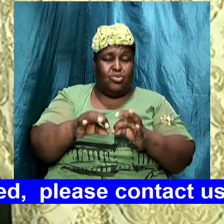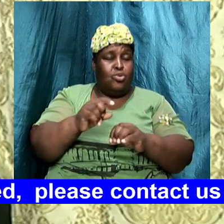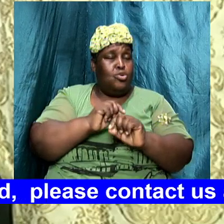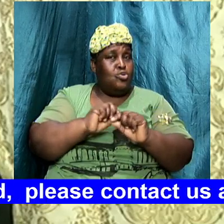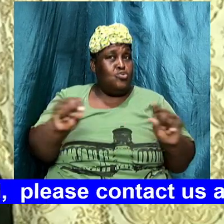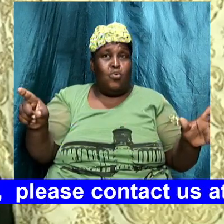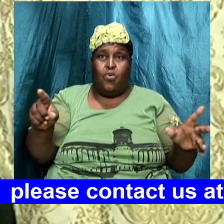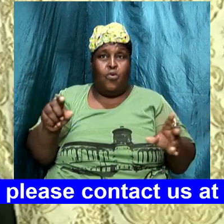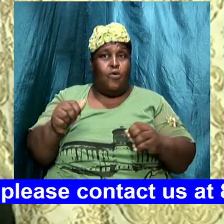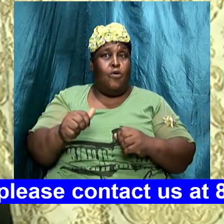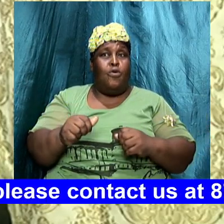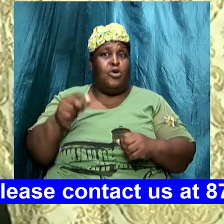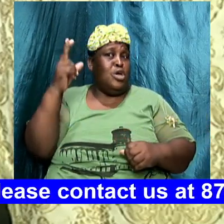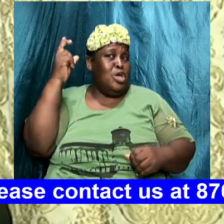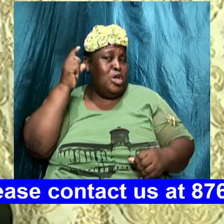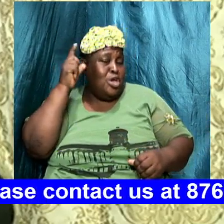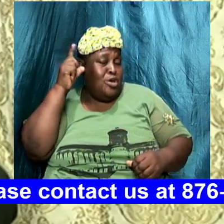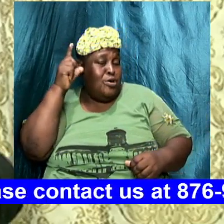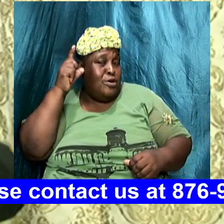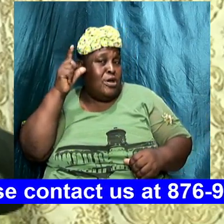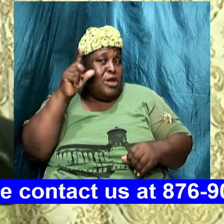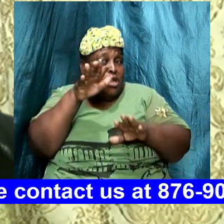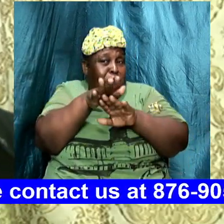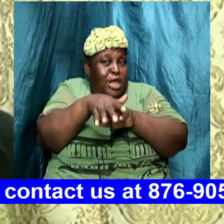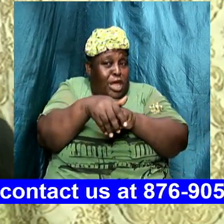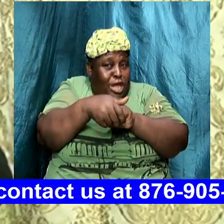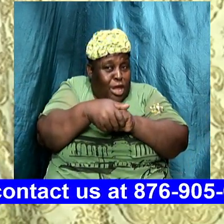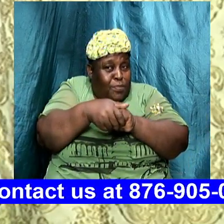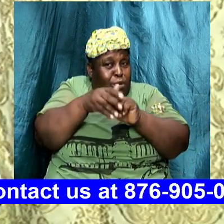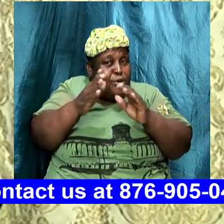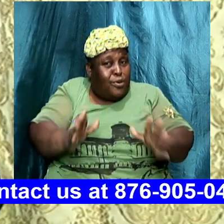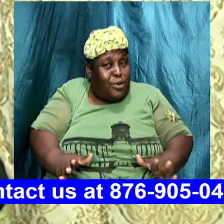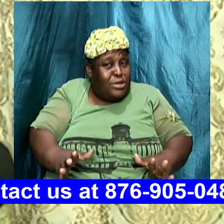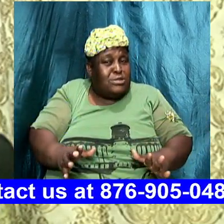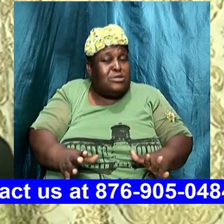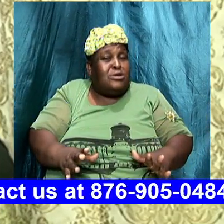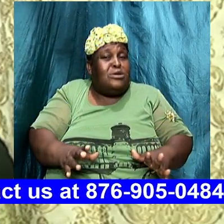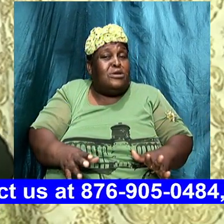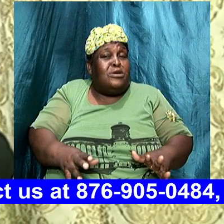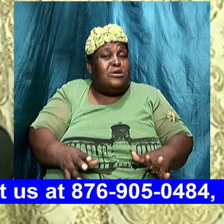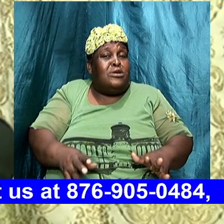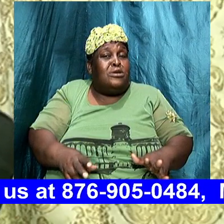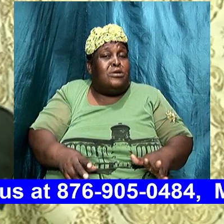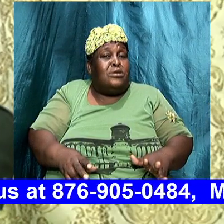there is going to be no resurrection and that when you die amen the